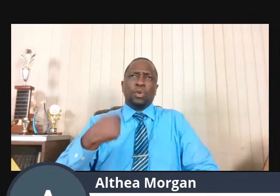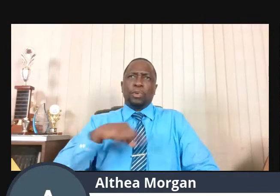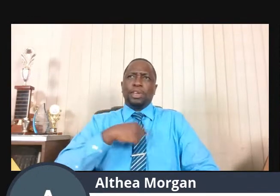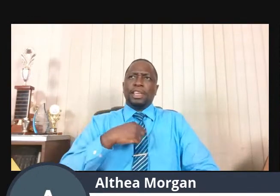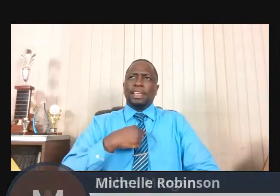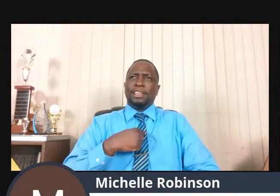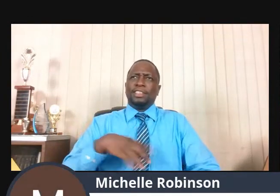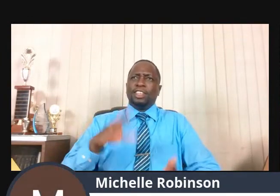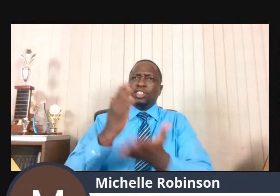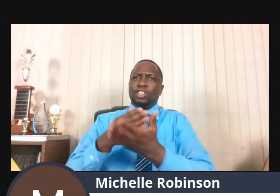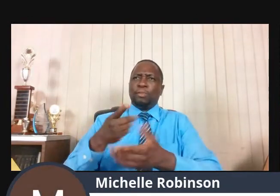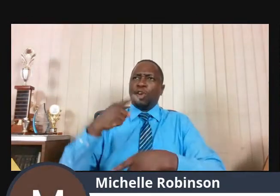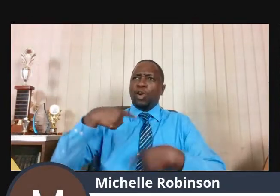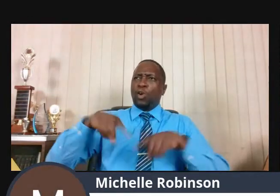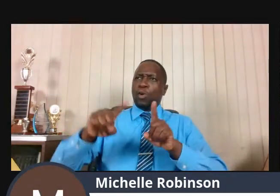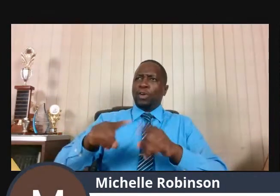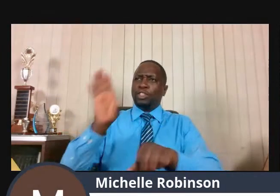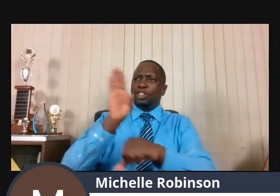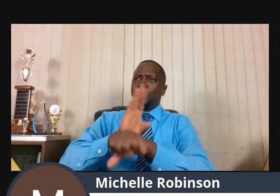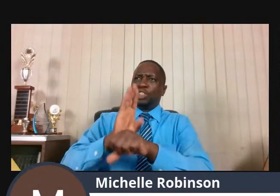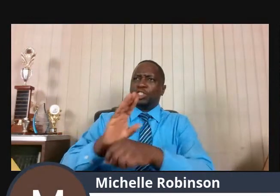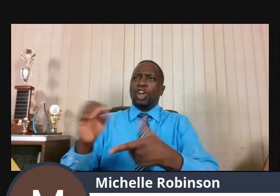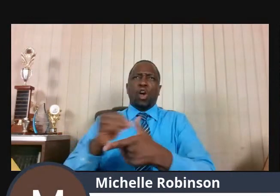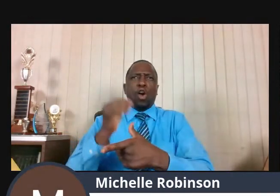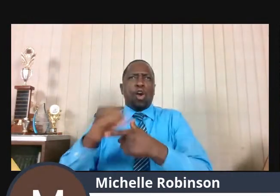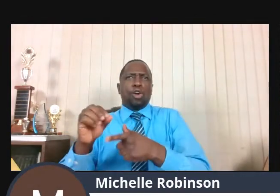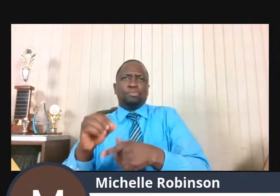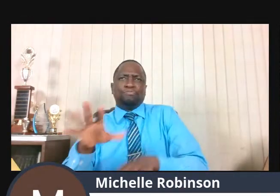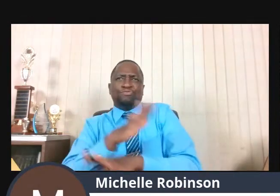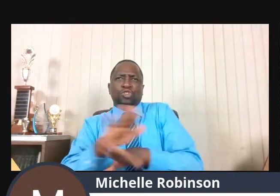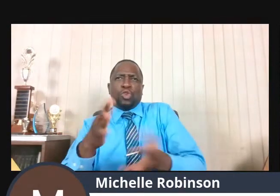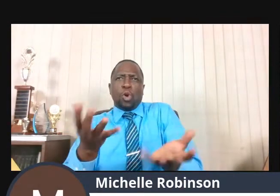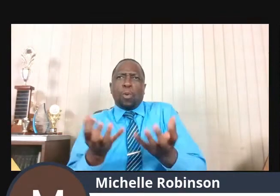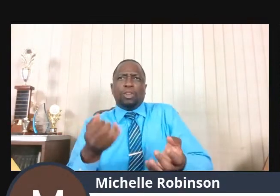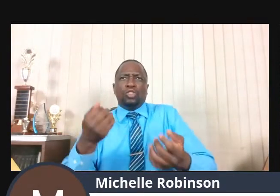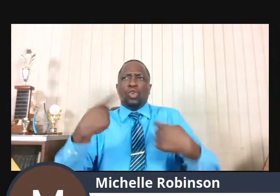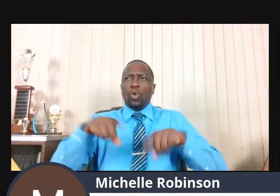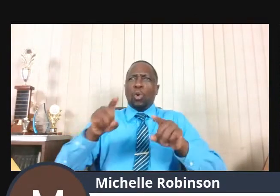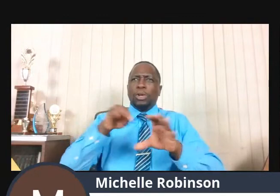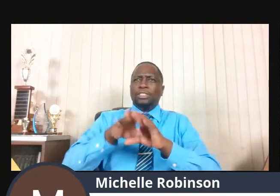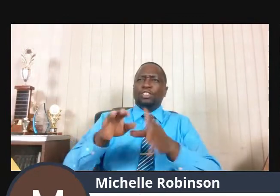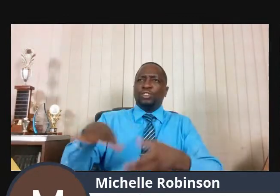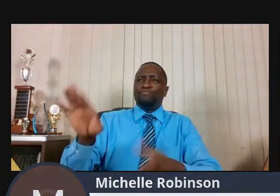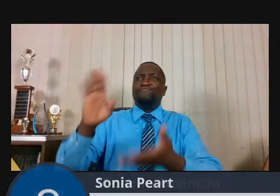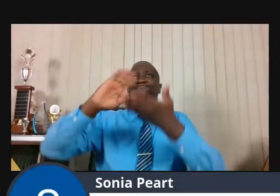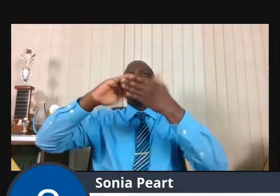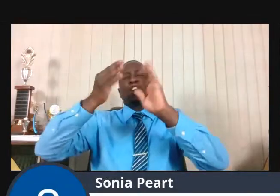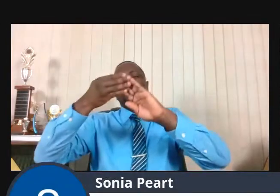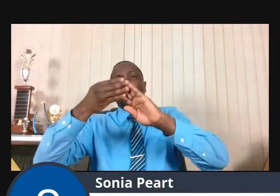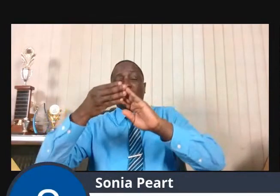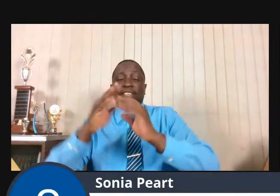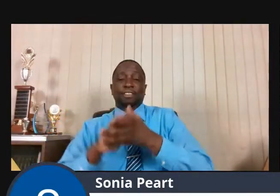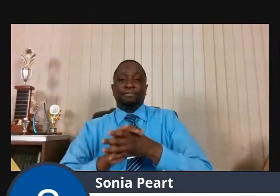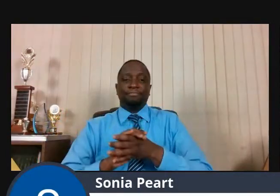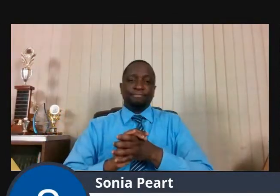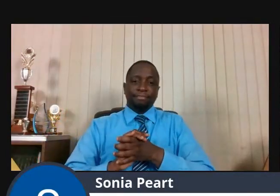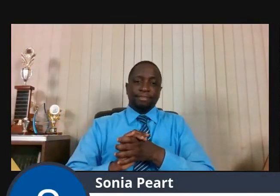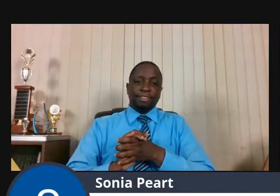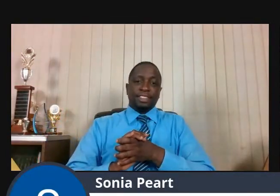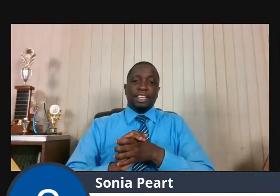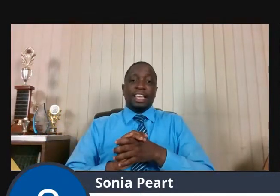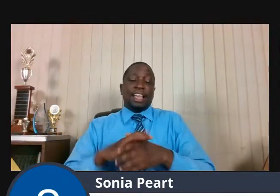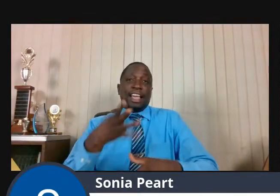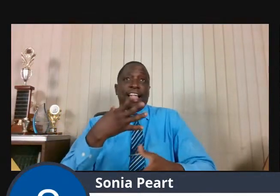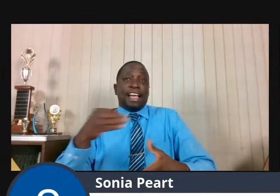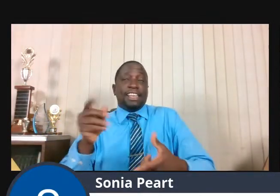We Remove Ourselves From The Society Of Those Who Know Us Best And Then